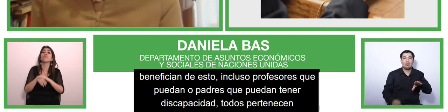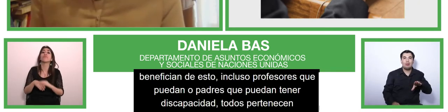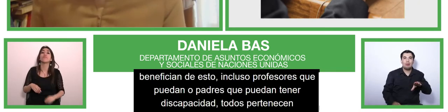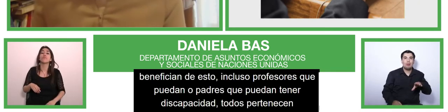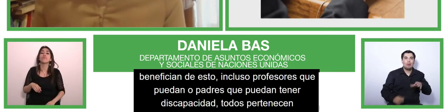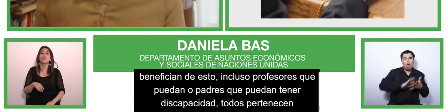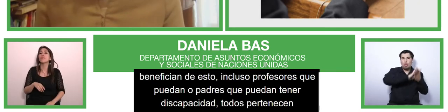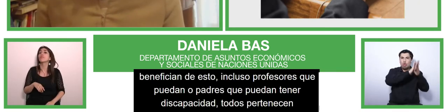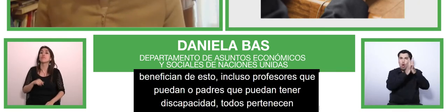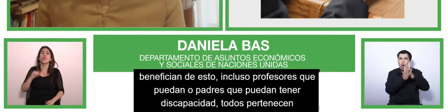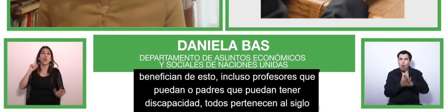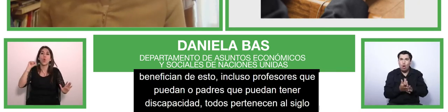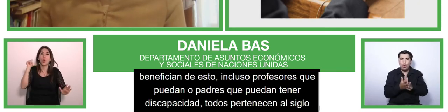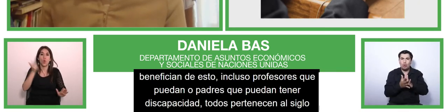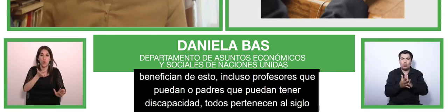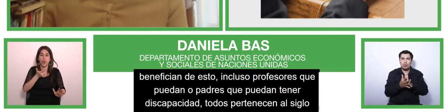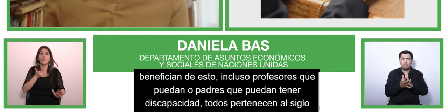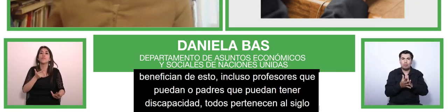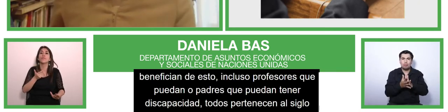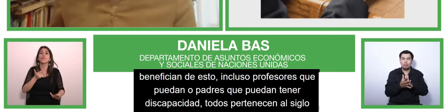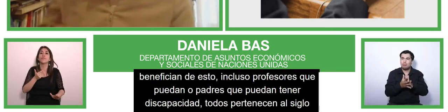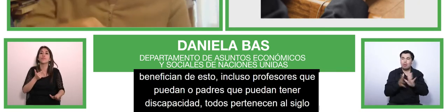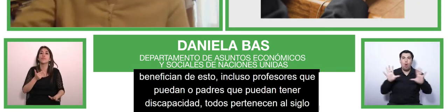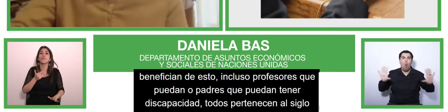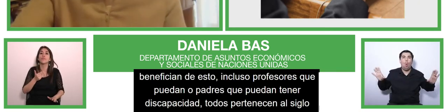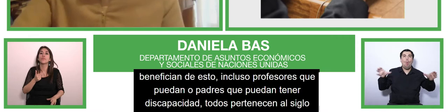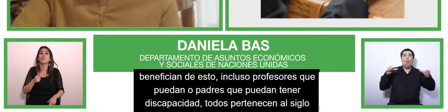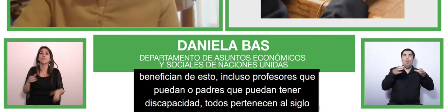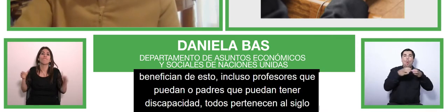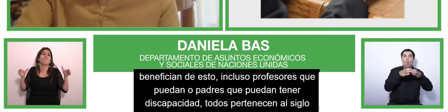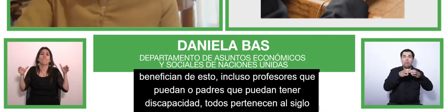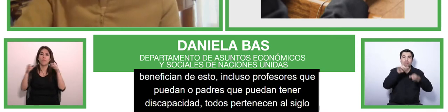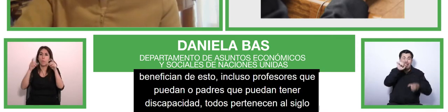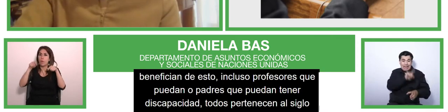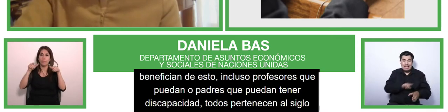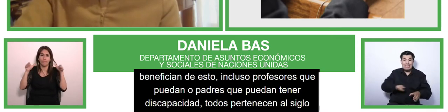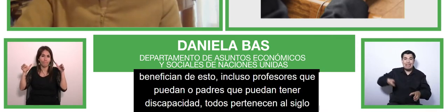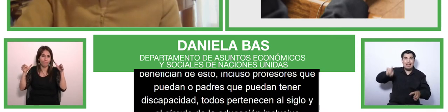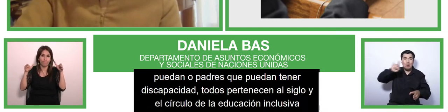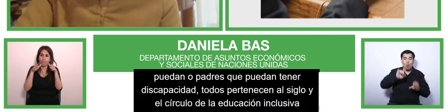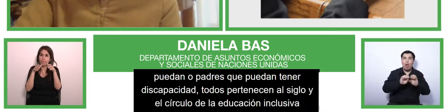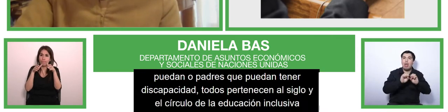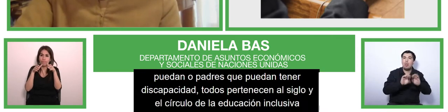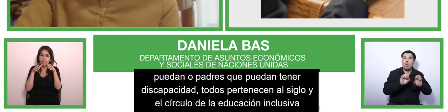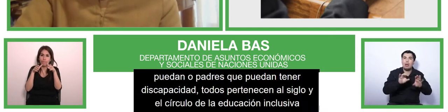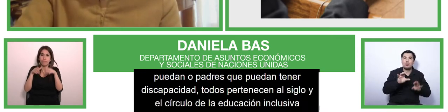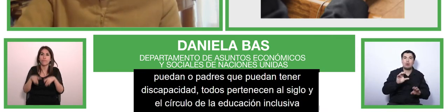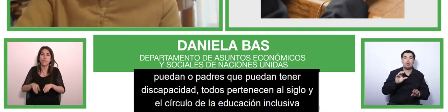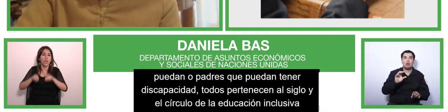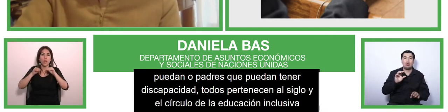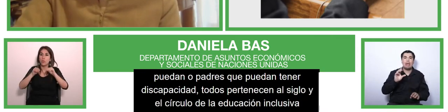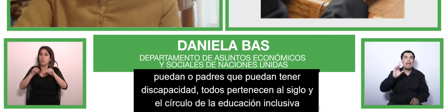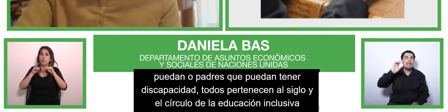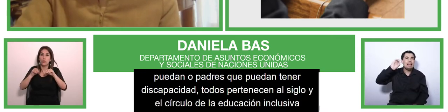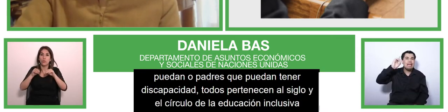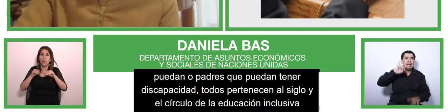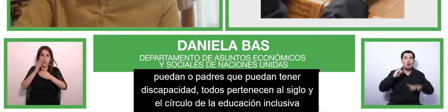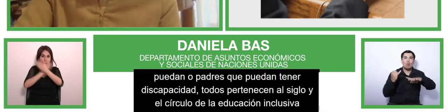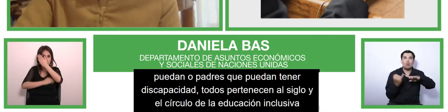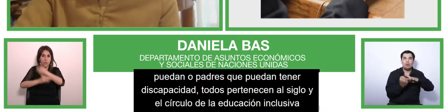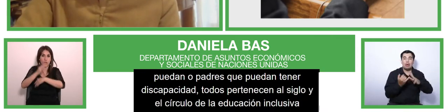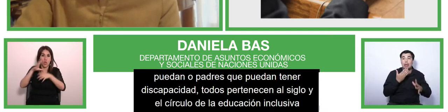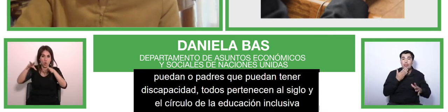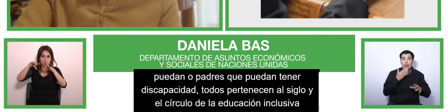and if through technological technology material if technology materials are